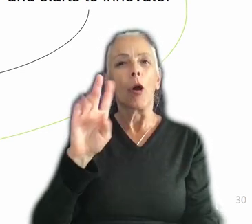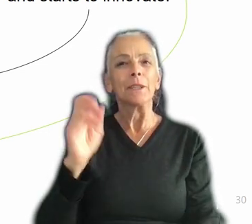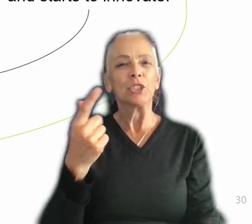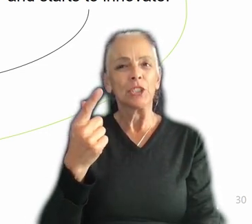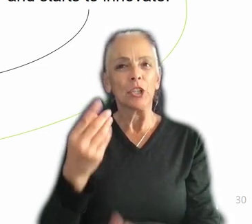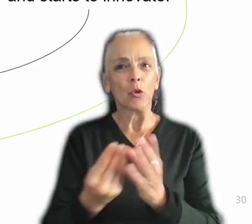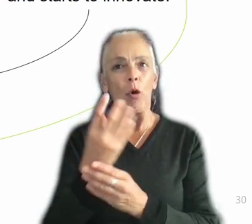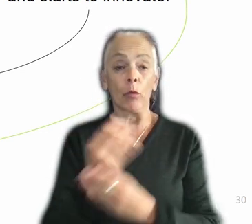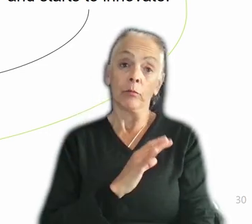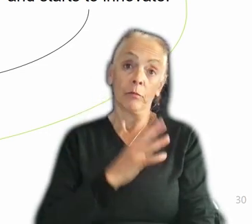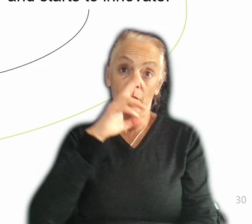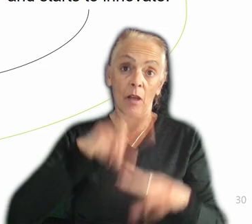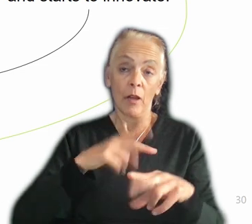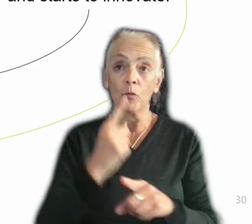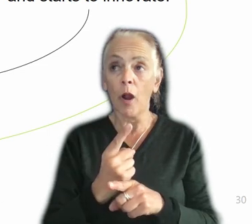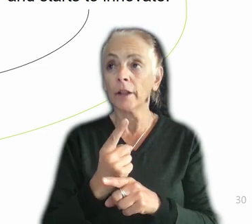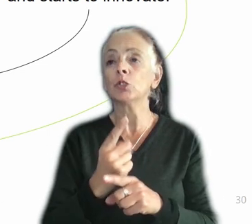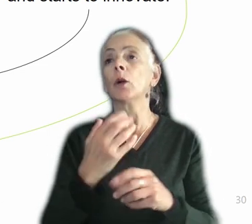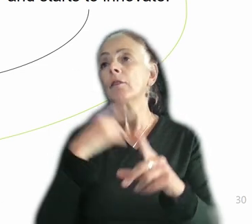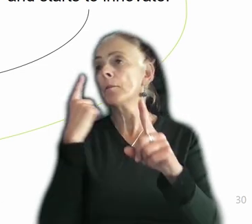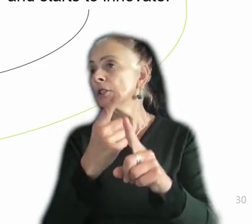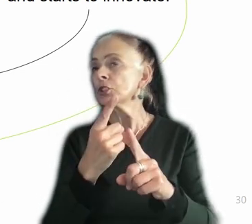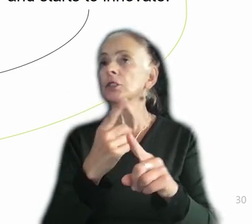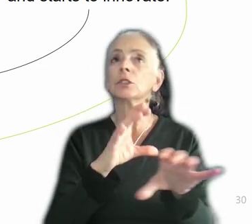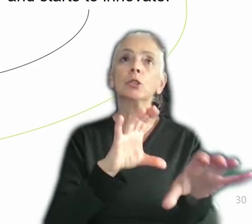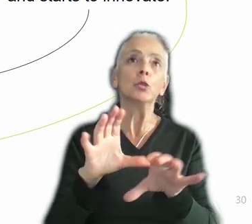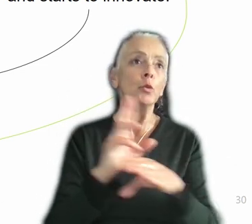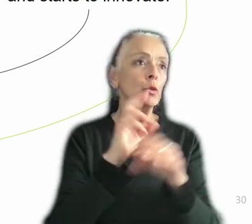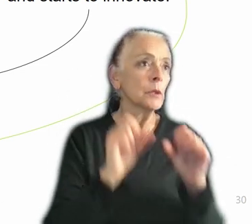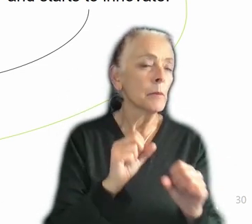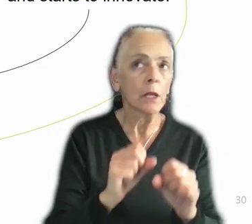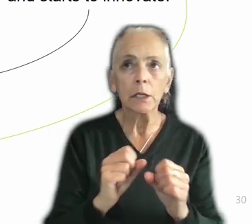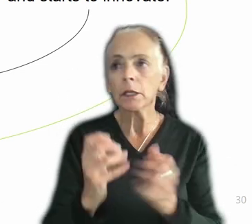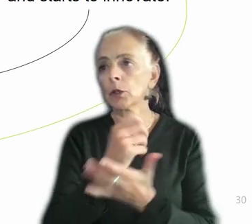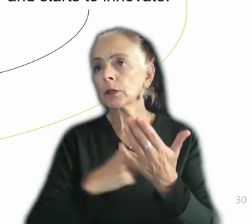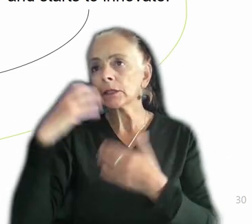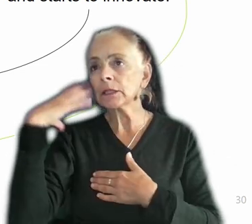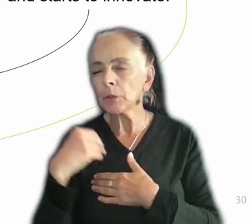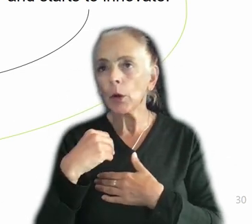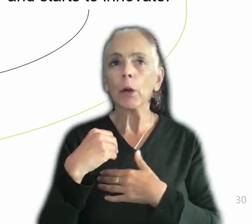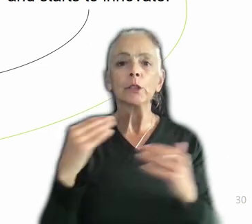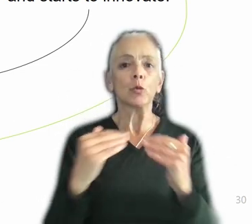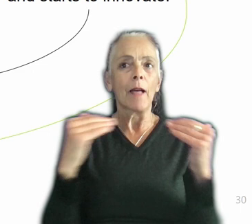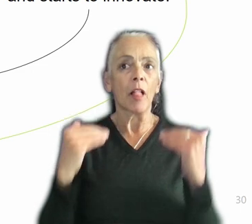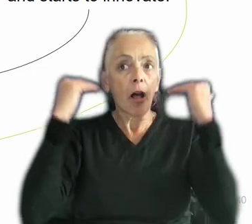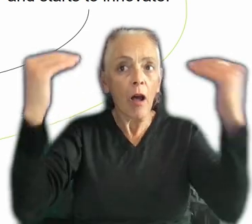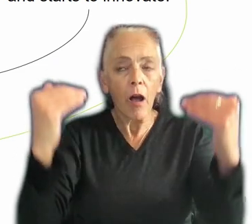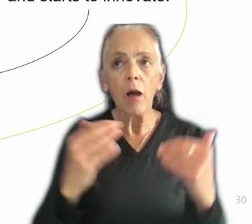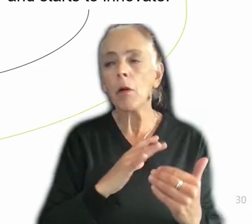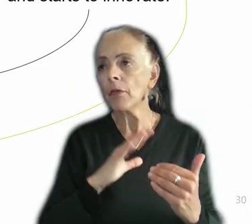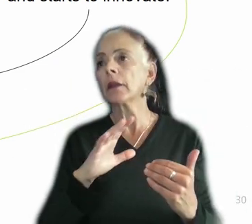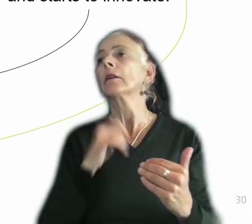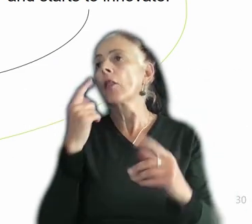because you go out, you get a mission, do a usability. You go out, you do it, you earn some experience, you level up. It's amazing, right? You go out, get another mission, do a play